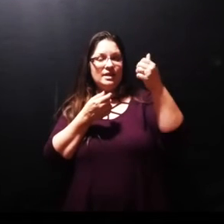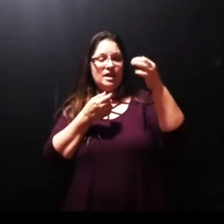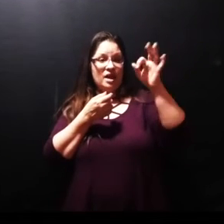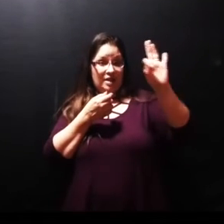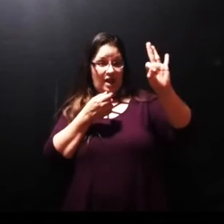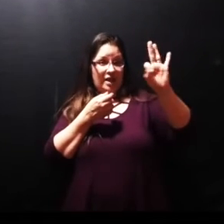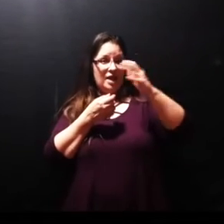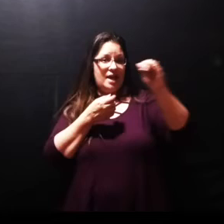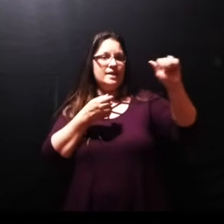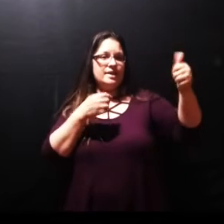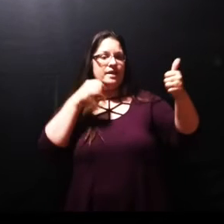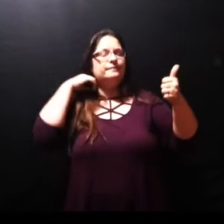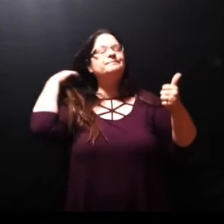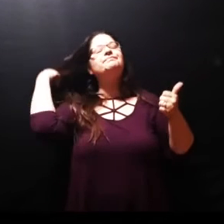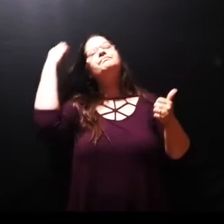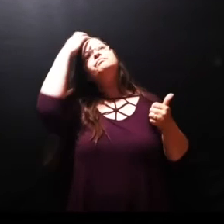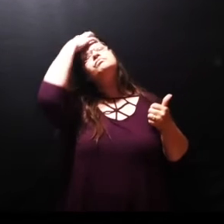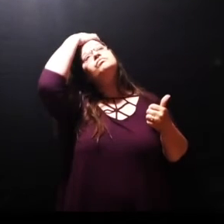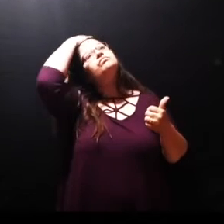here's Jesus answer